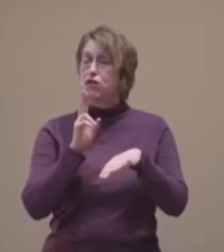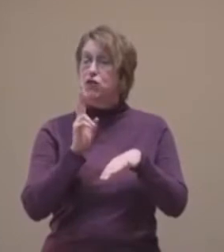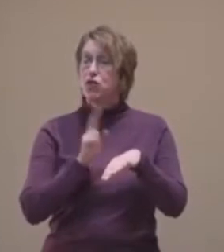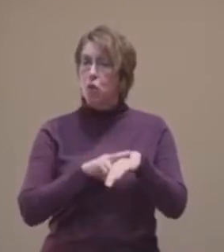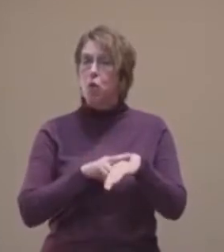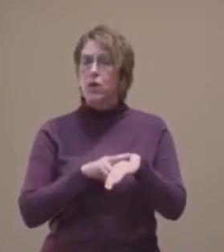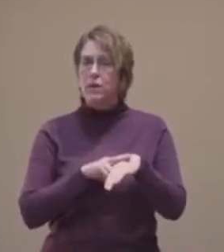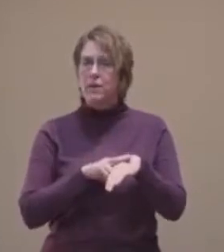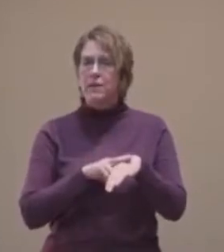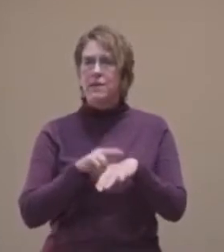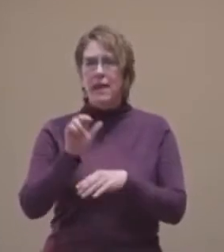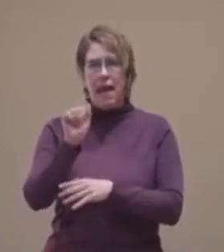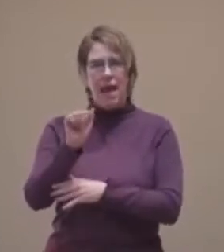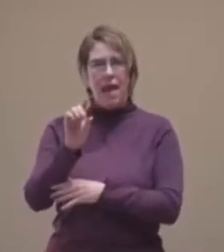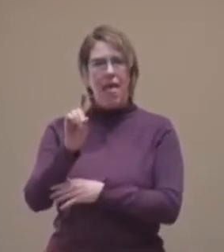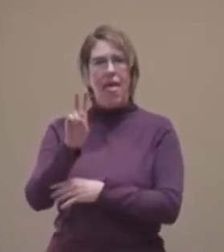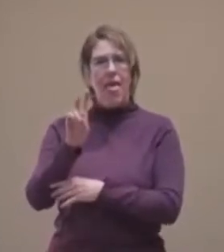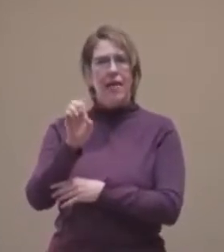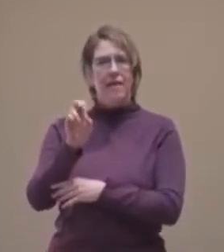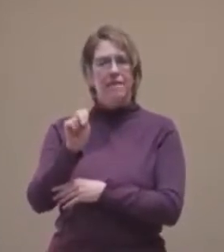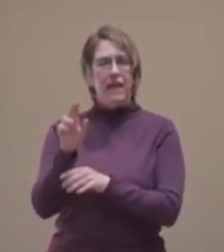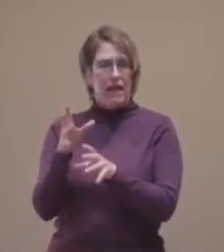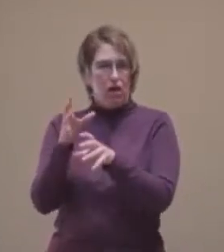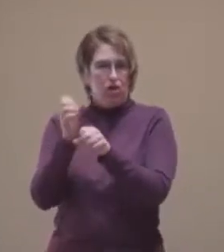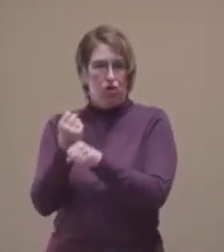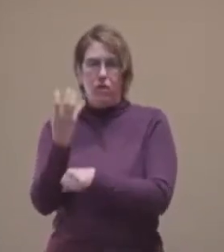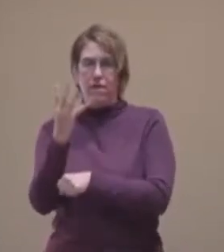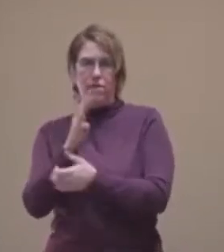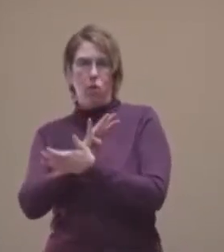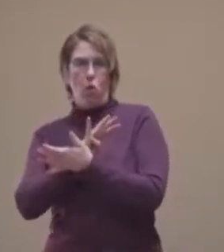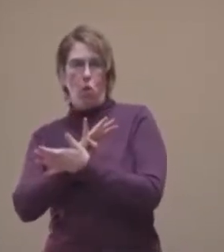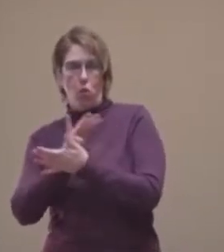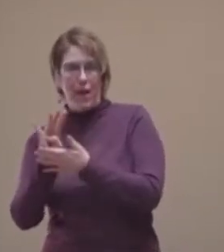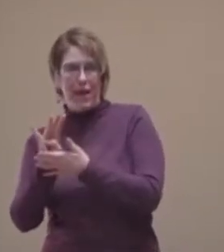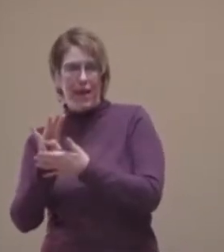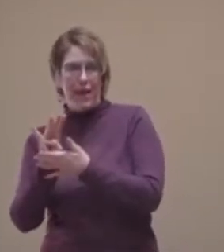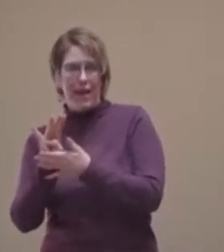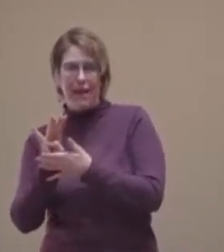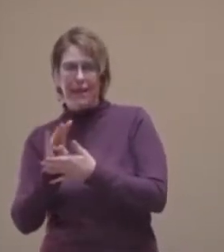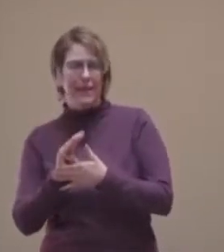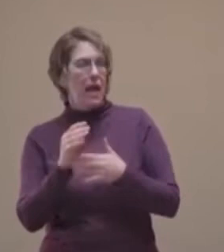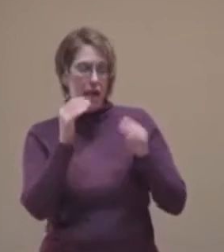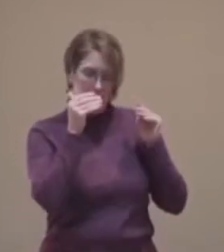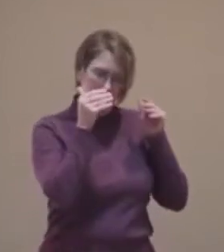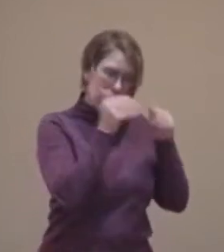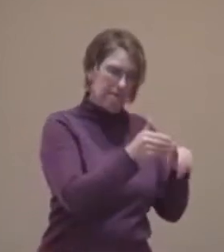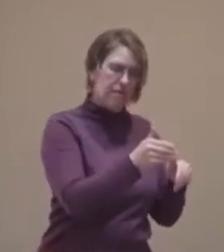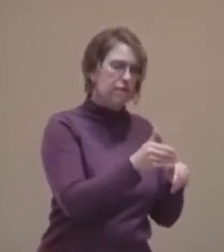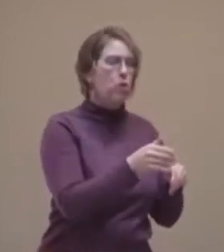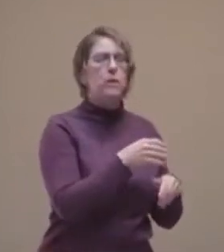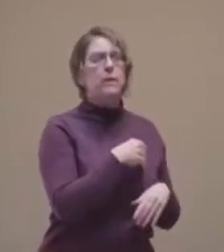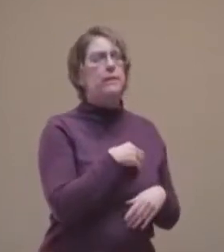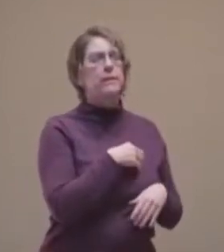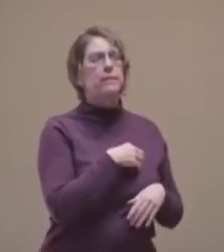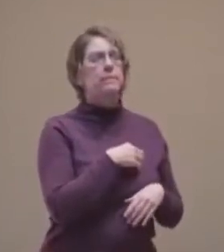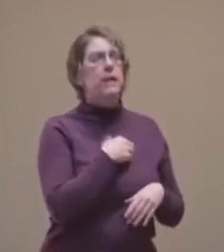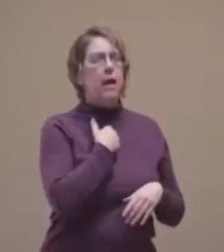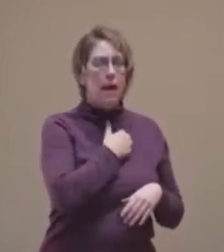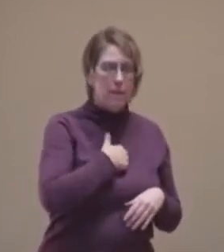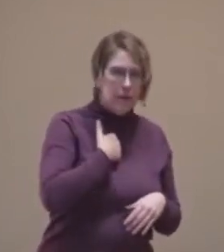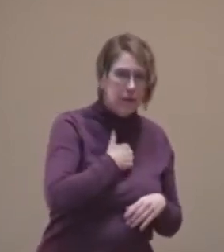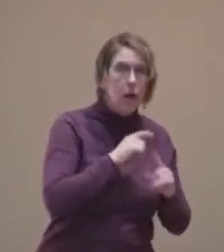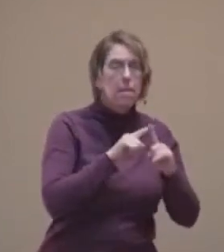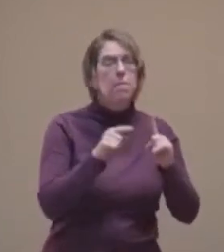Advent got shortened to the four weeks we practice today. And the focus shift from a Lenten penance to preparation for the coming of the